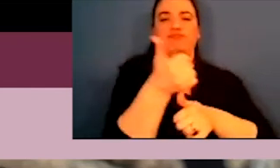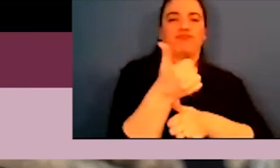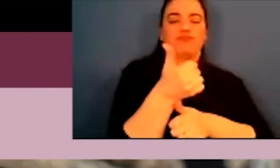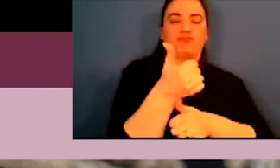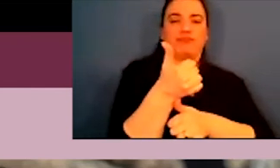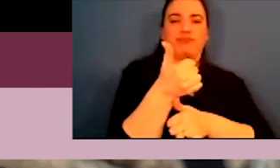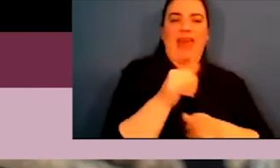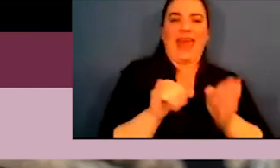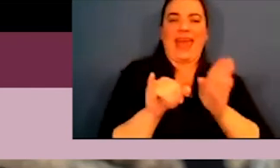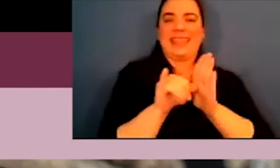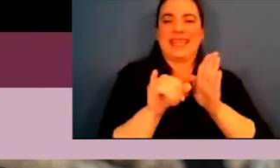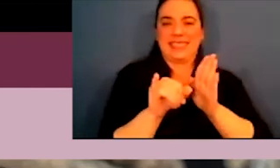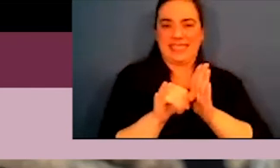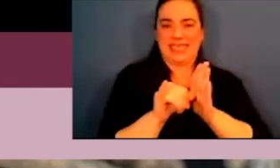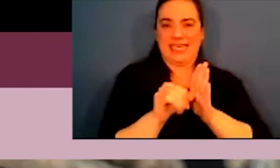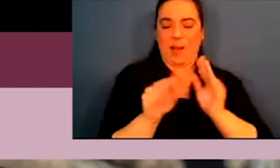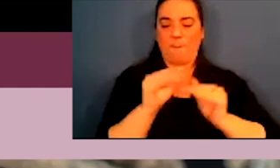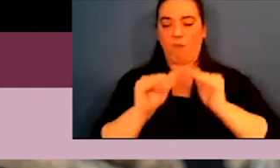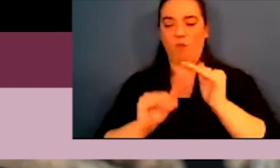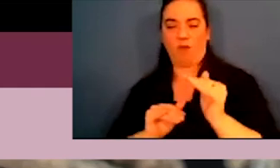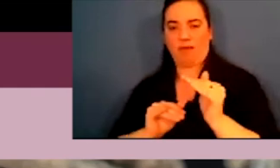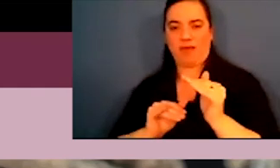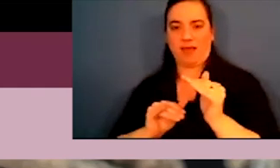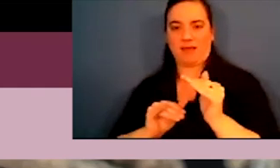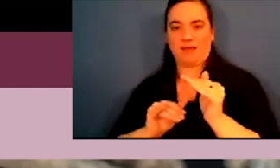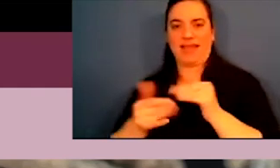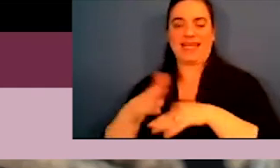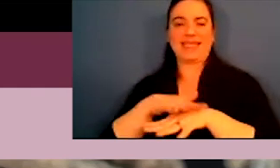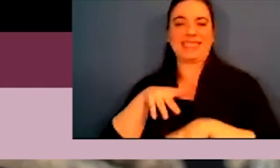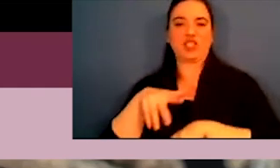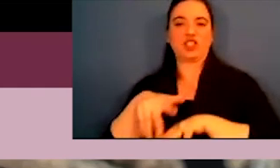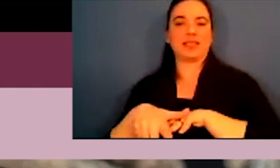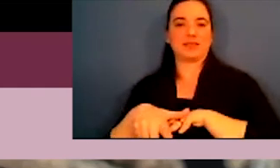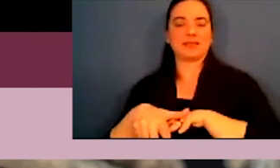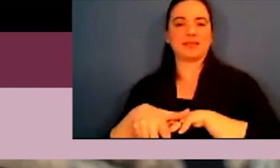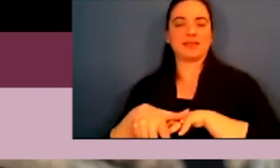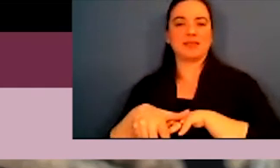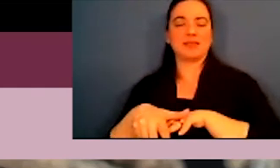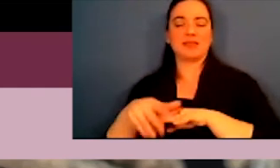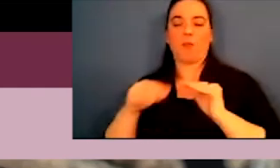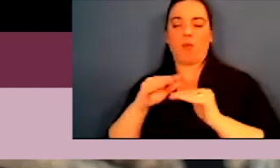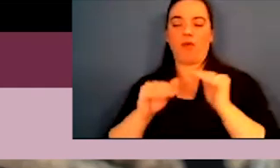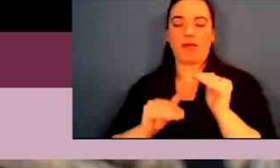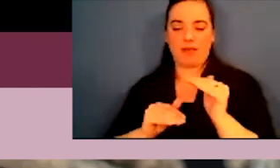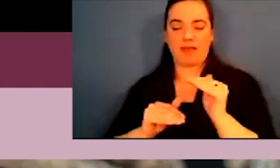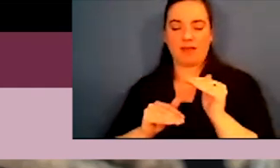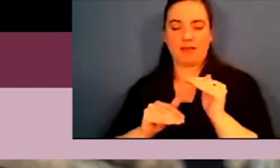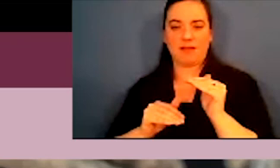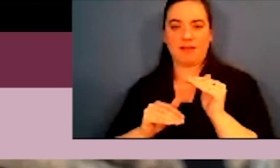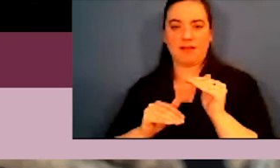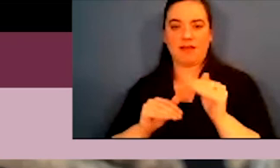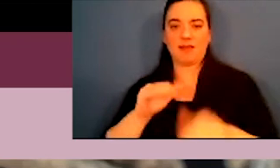it's become the prominent identity over, over the identities of